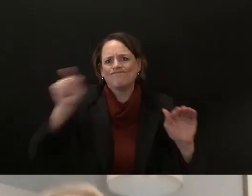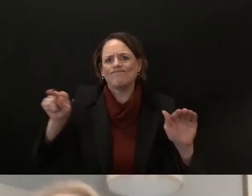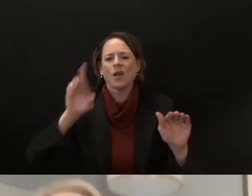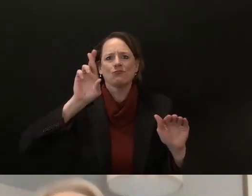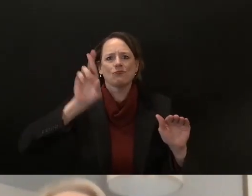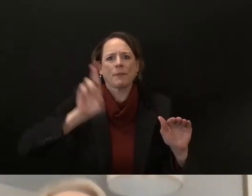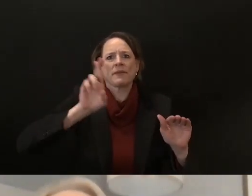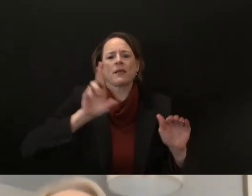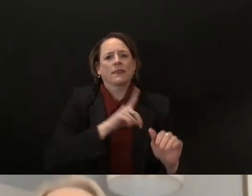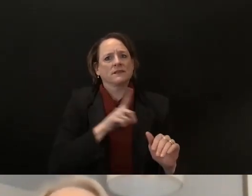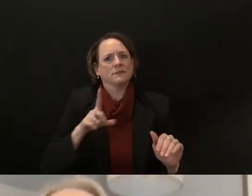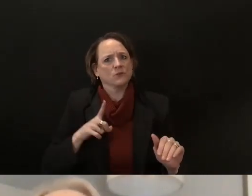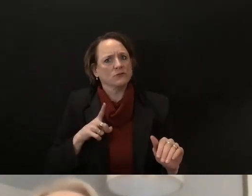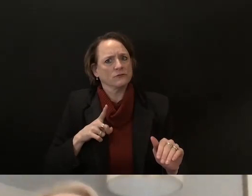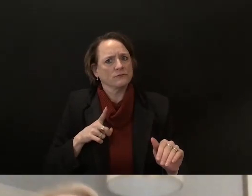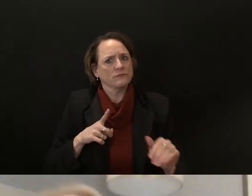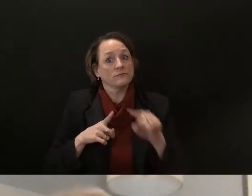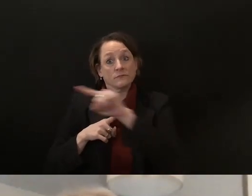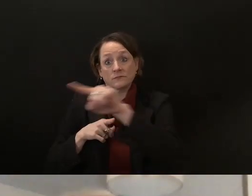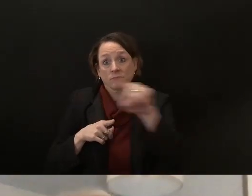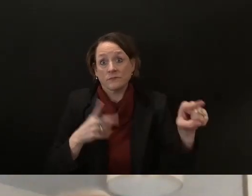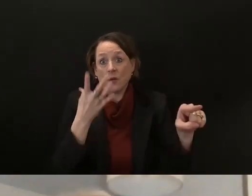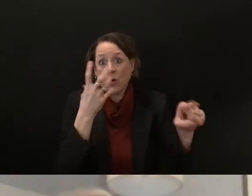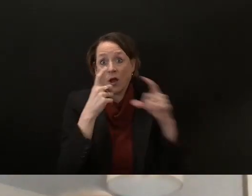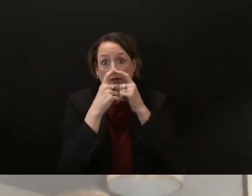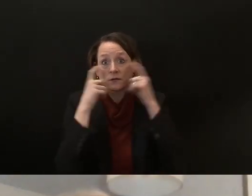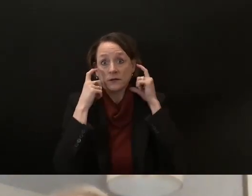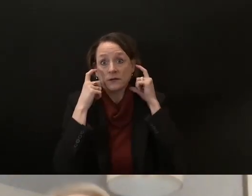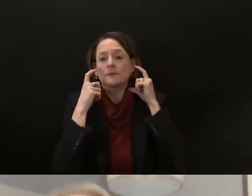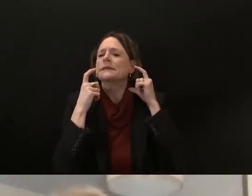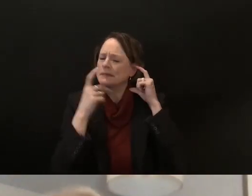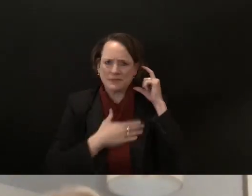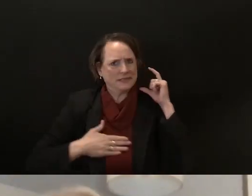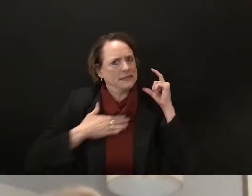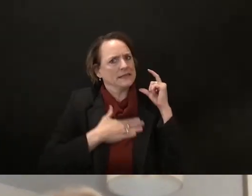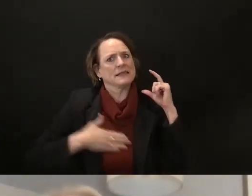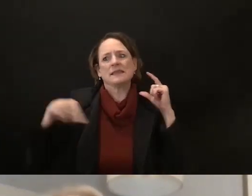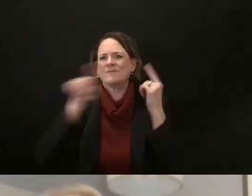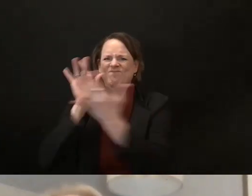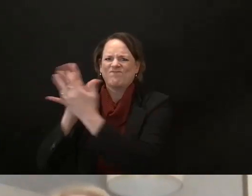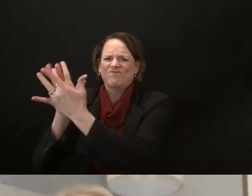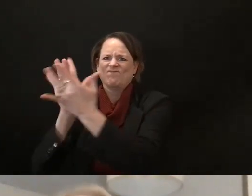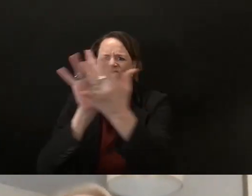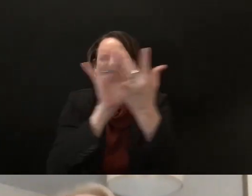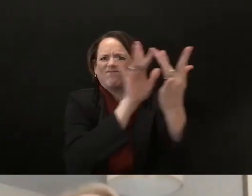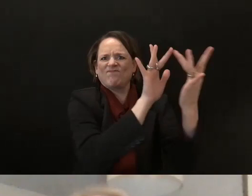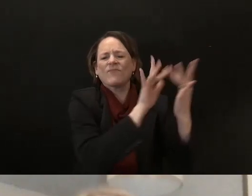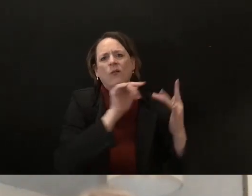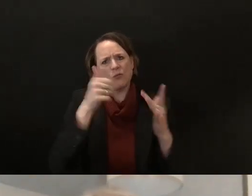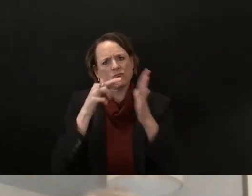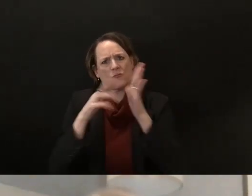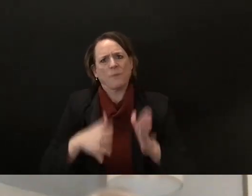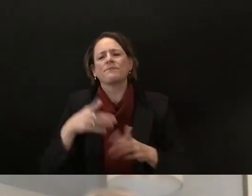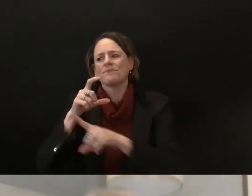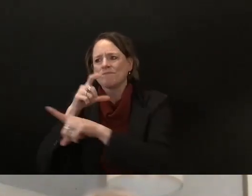mandate so i guess i am going to turn it over to representative rostov hey thanks uh and thanks